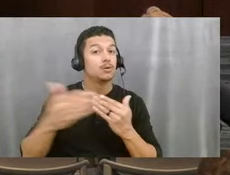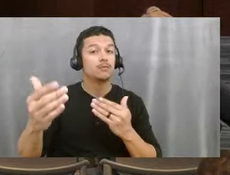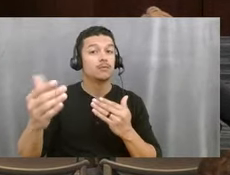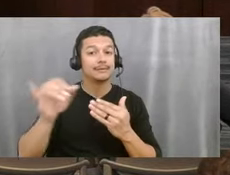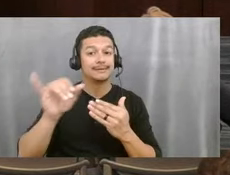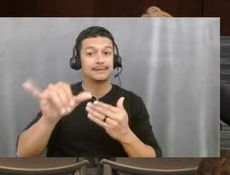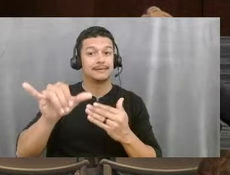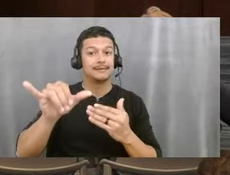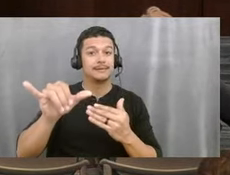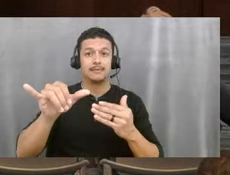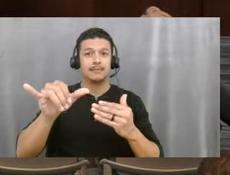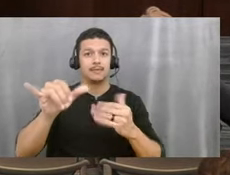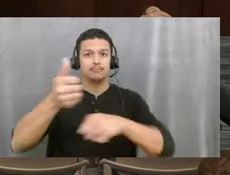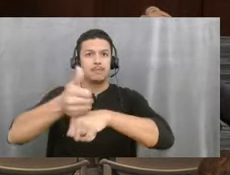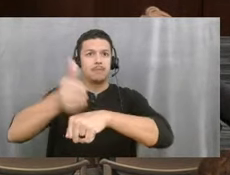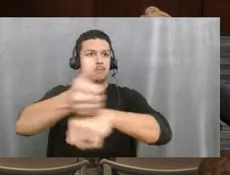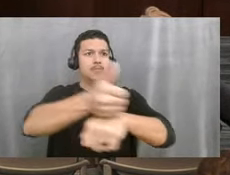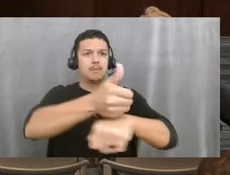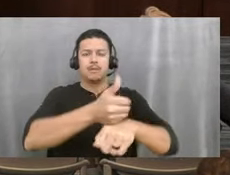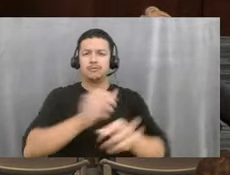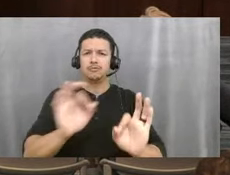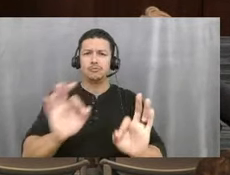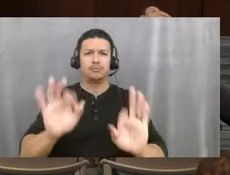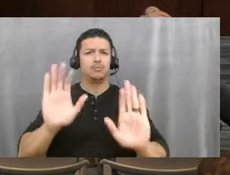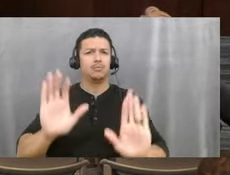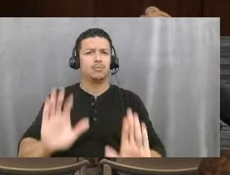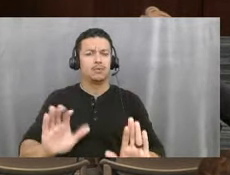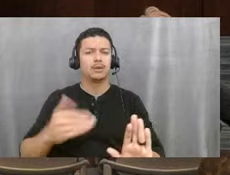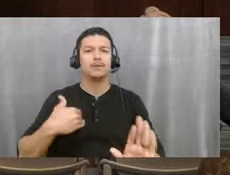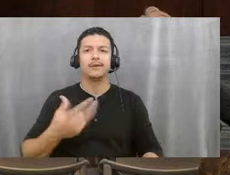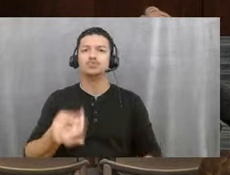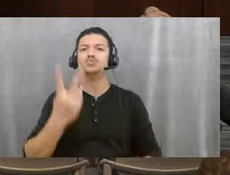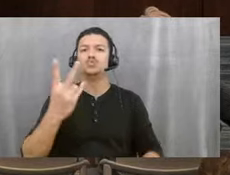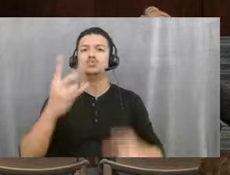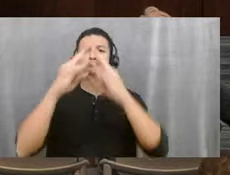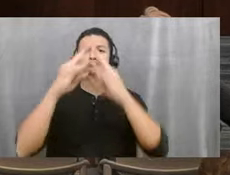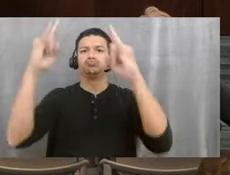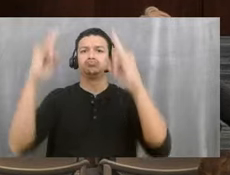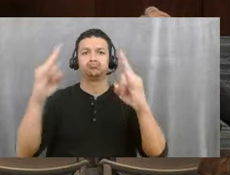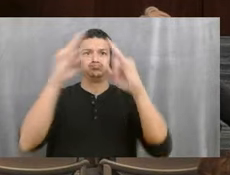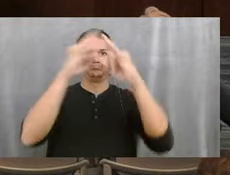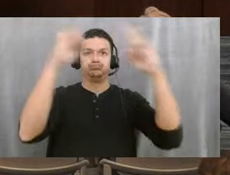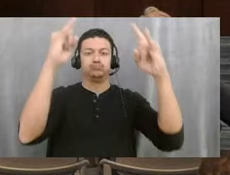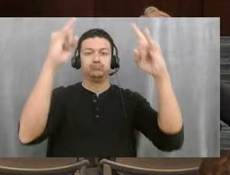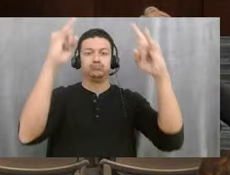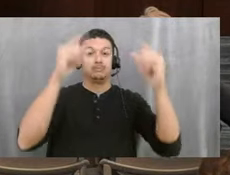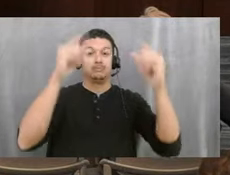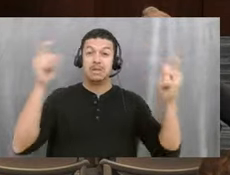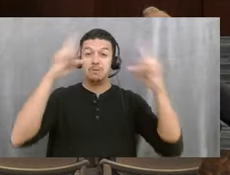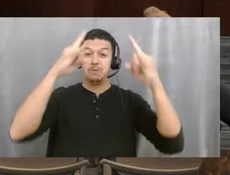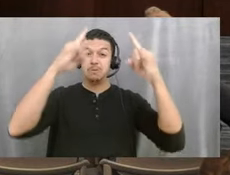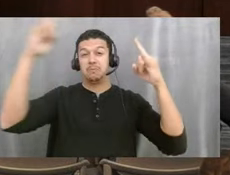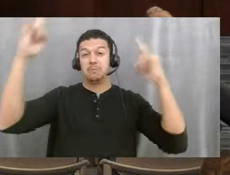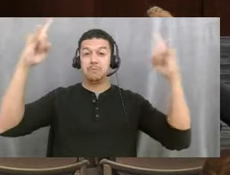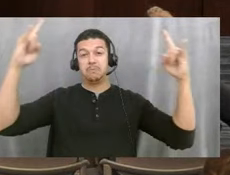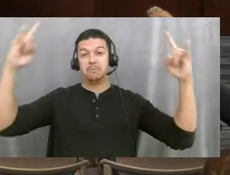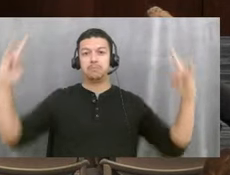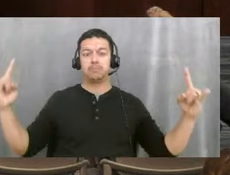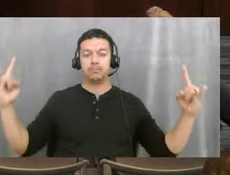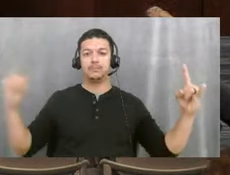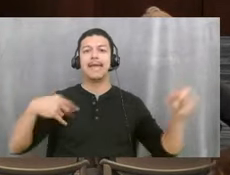is just great. We had two tents, huge tents with chairs in the middle.